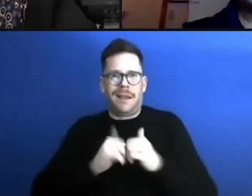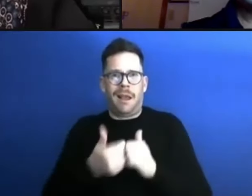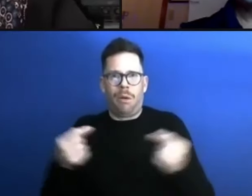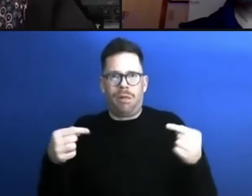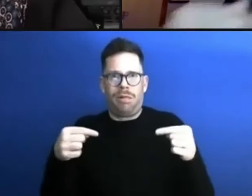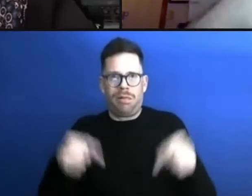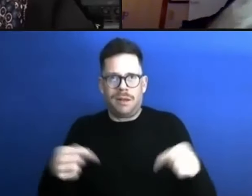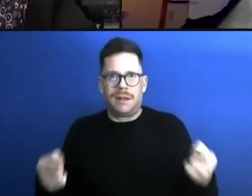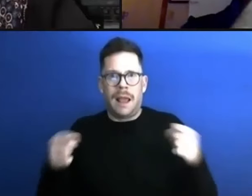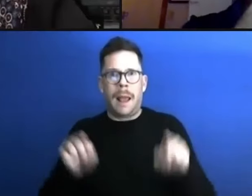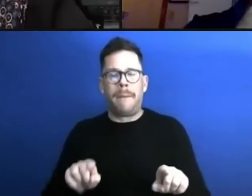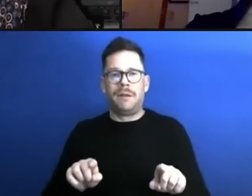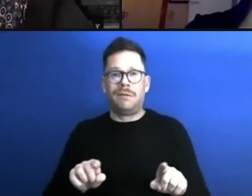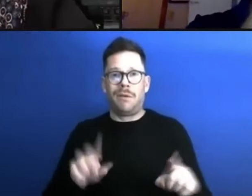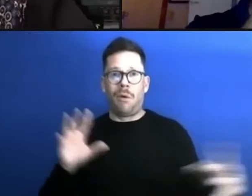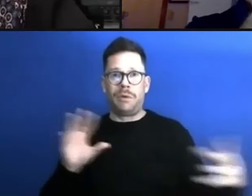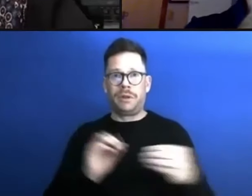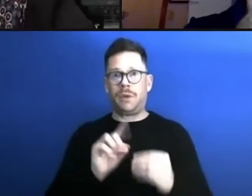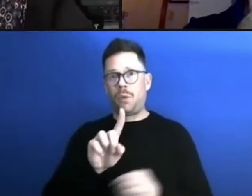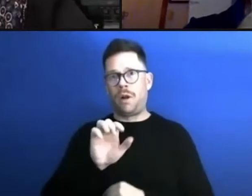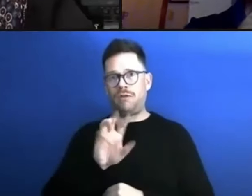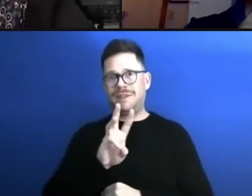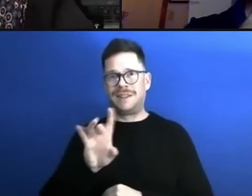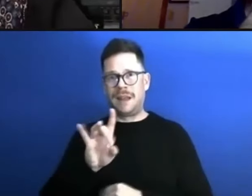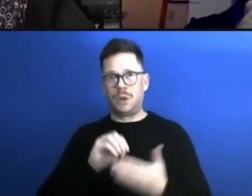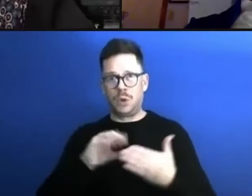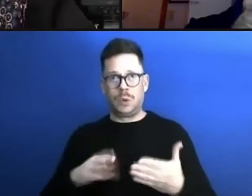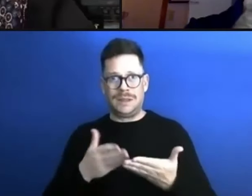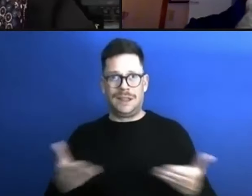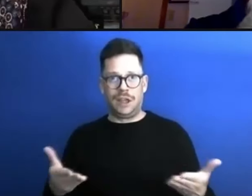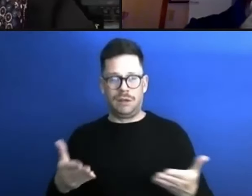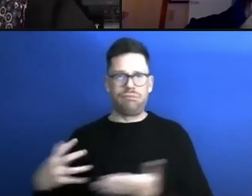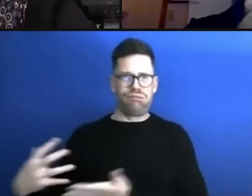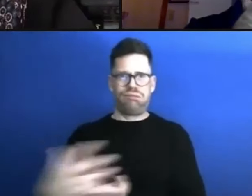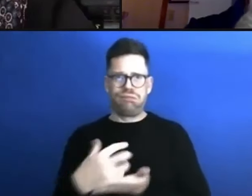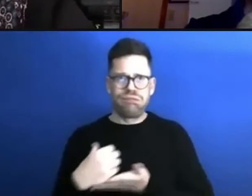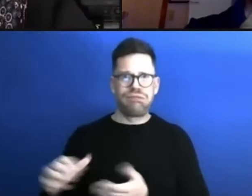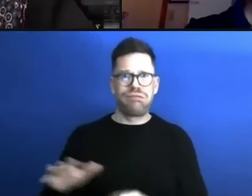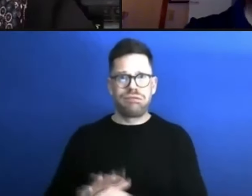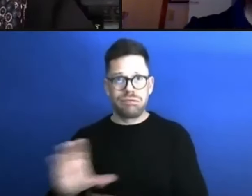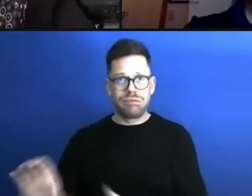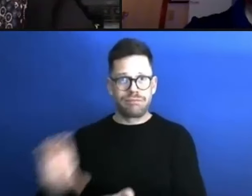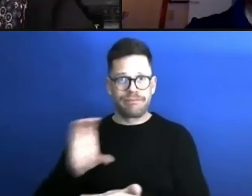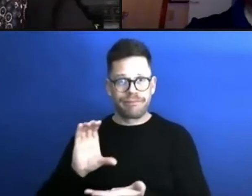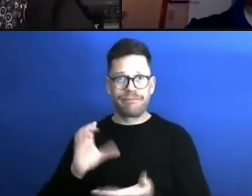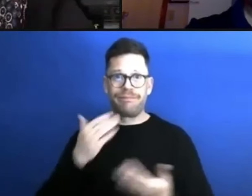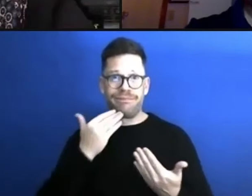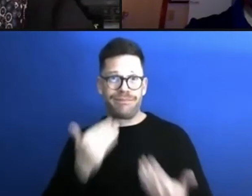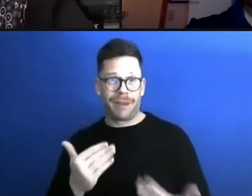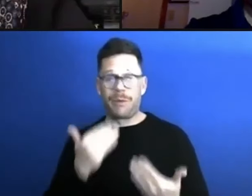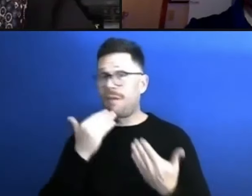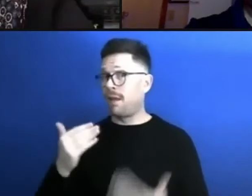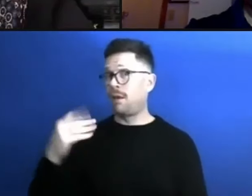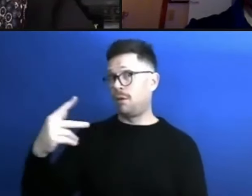168 students. right here, bringing in about a million dollars a year. Thank you. Thank you, Karen.